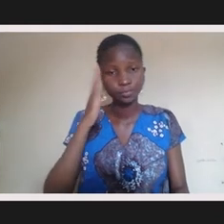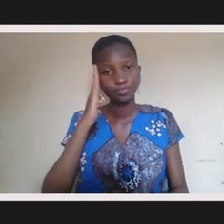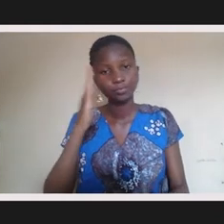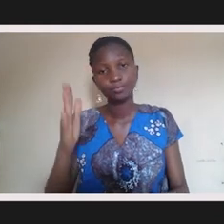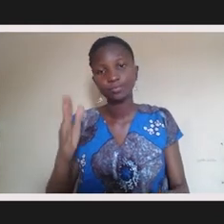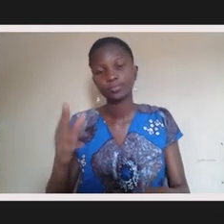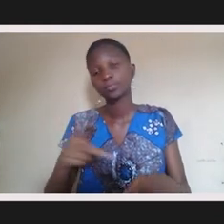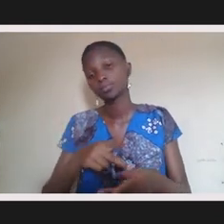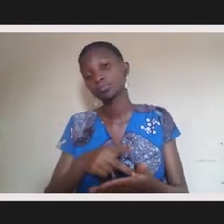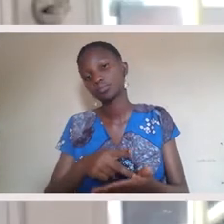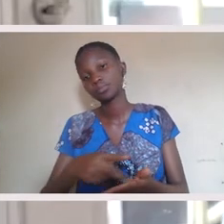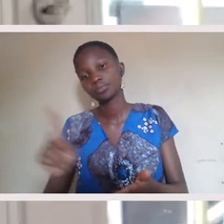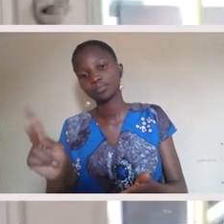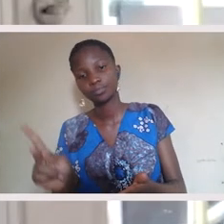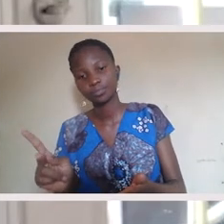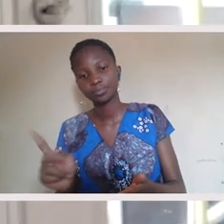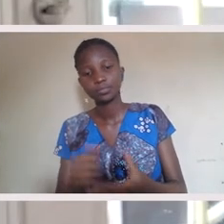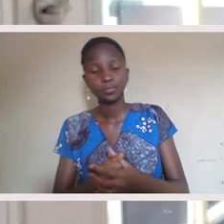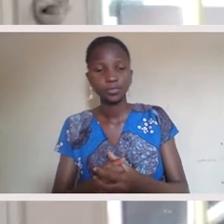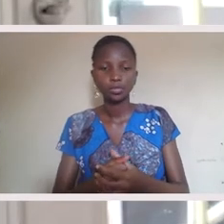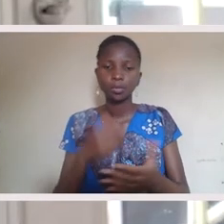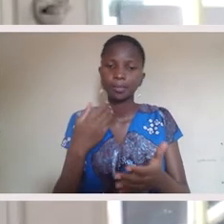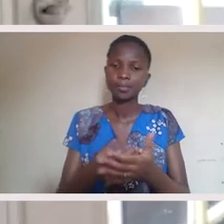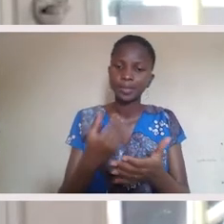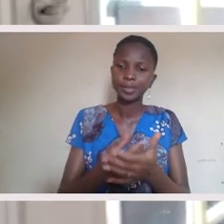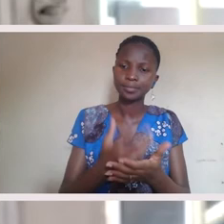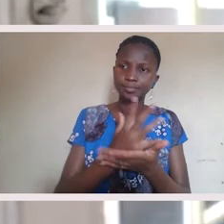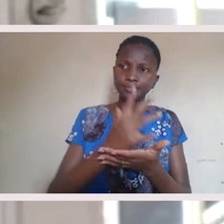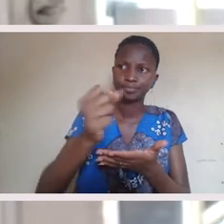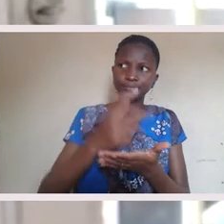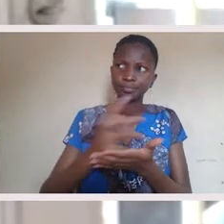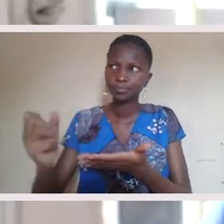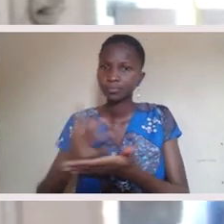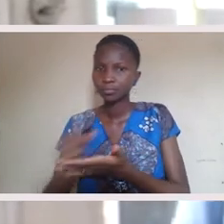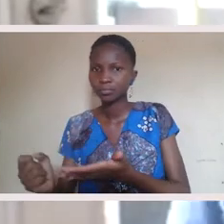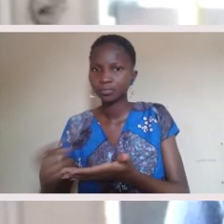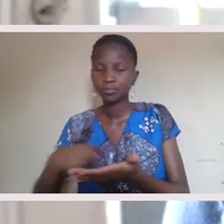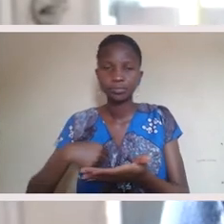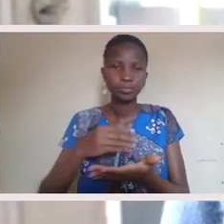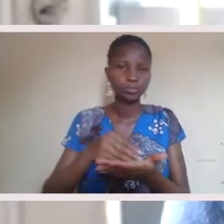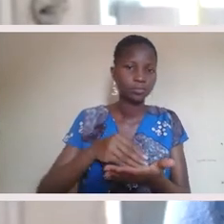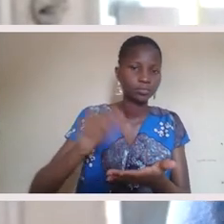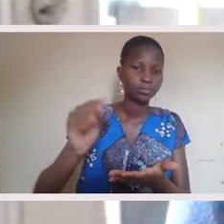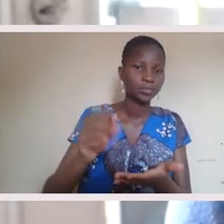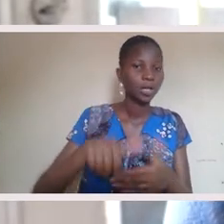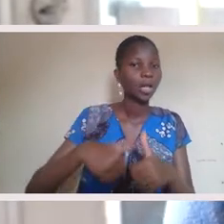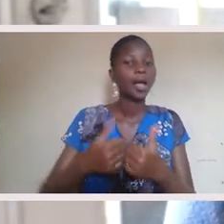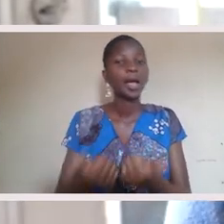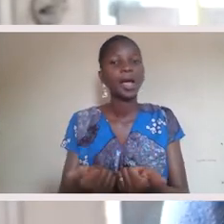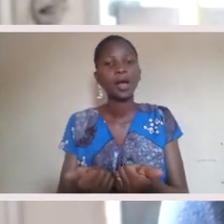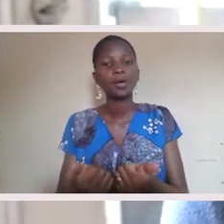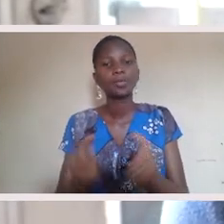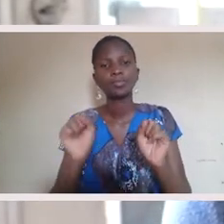was a moment there where I go, the money's going out anyway. How do I want to spend it in a better quality